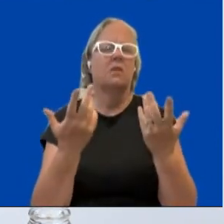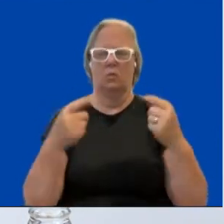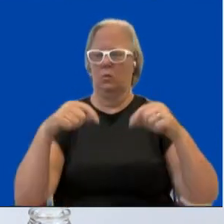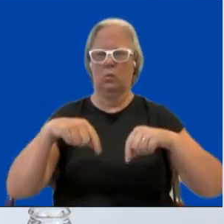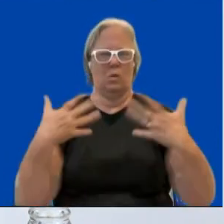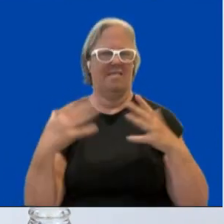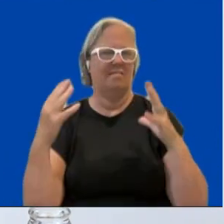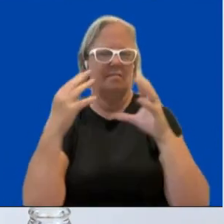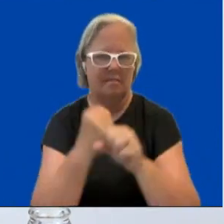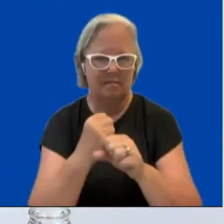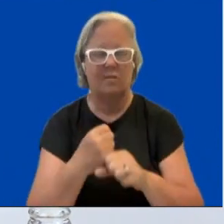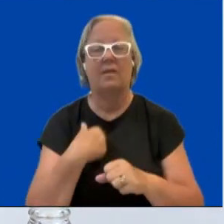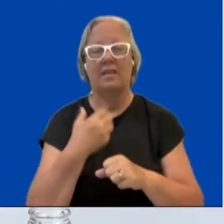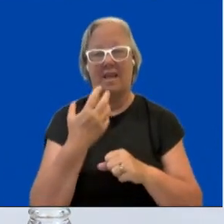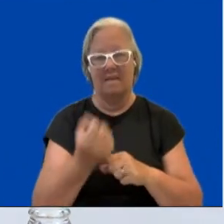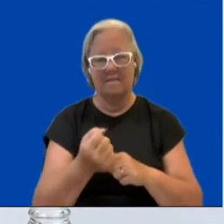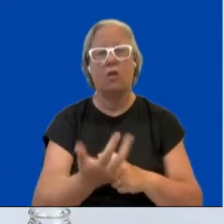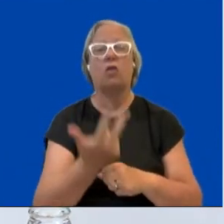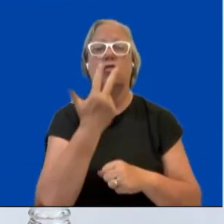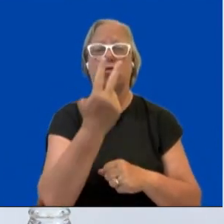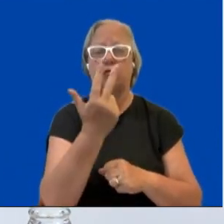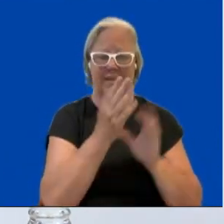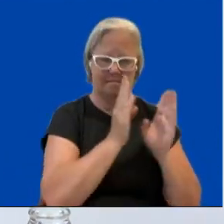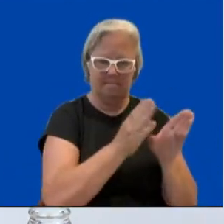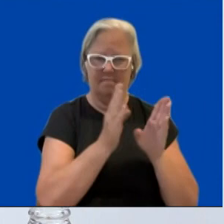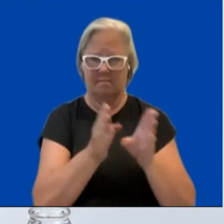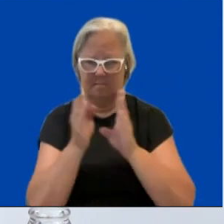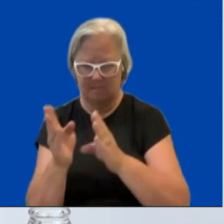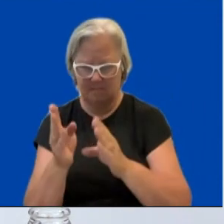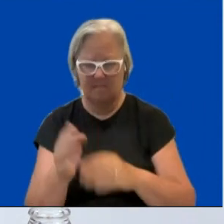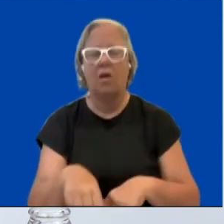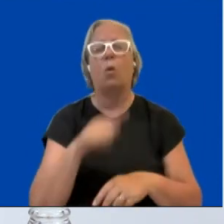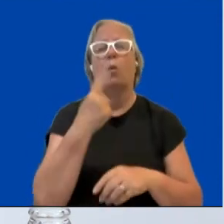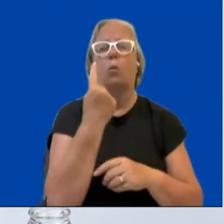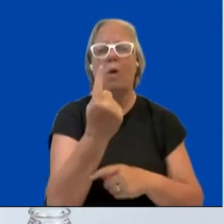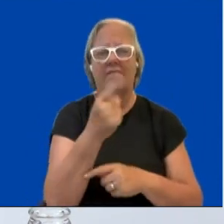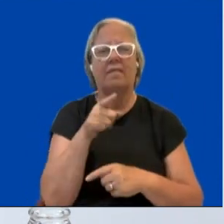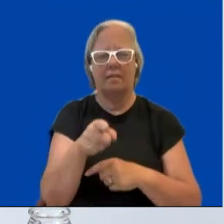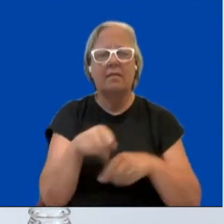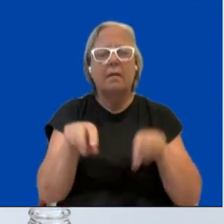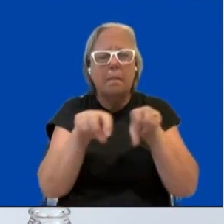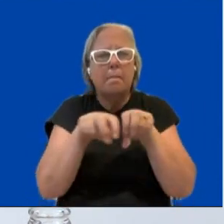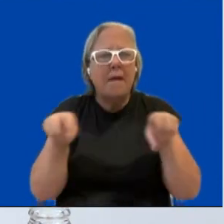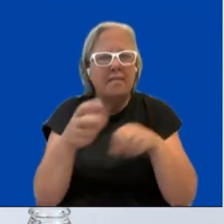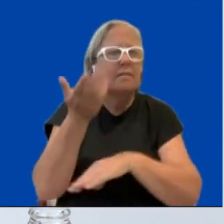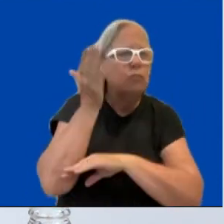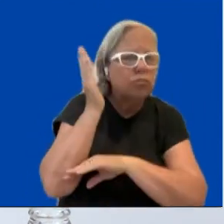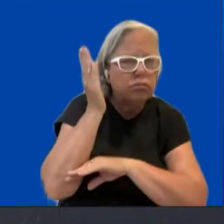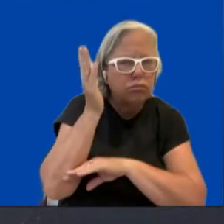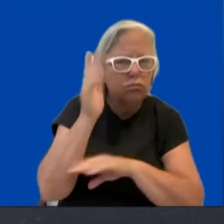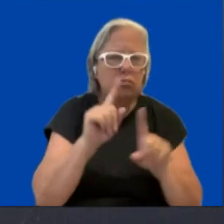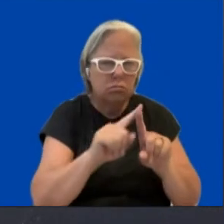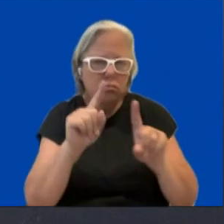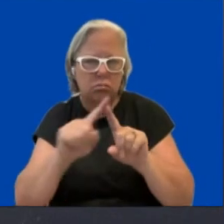of three sessions and one panel discussion to explore the findings of the of the Gender